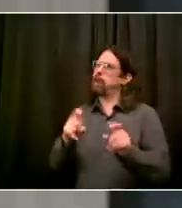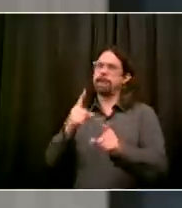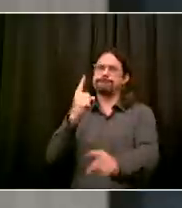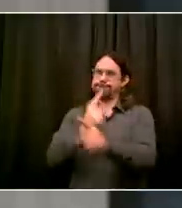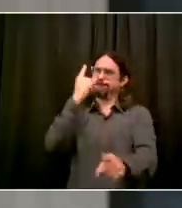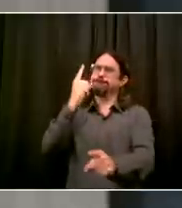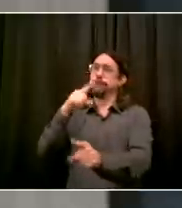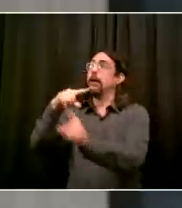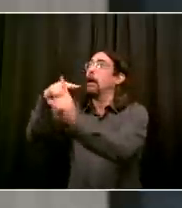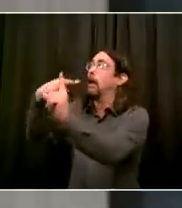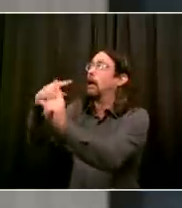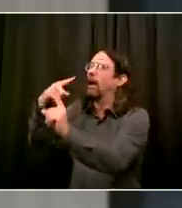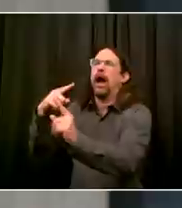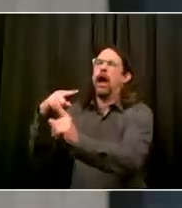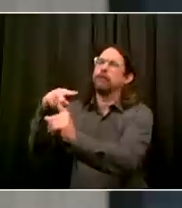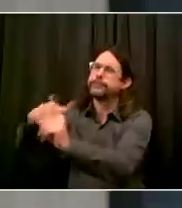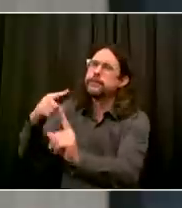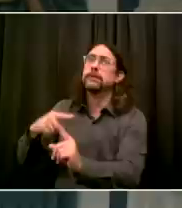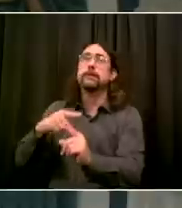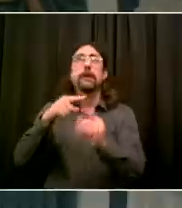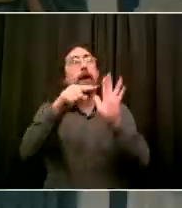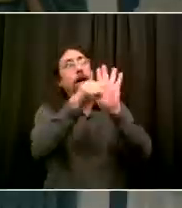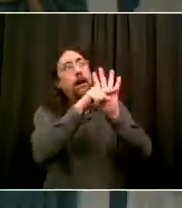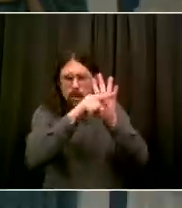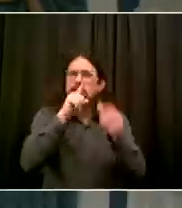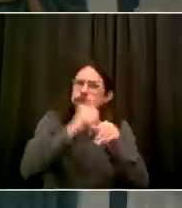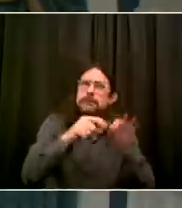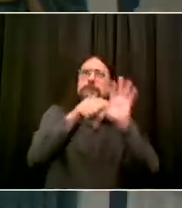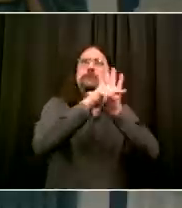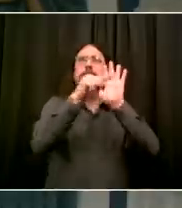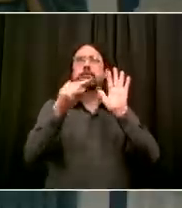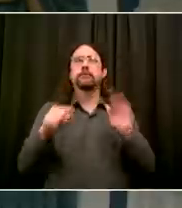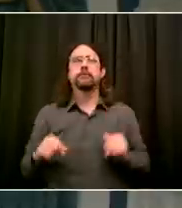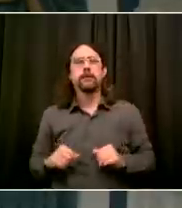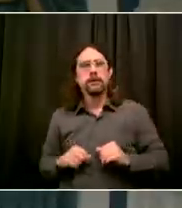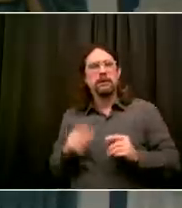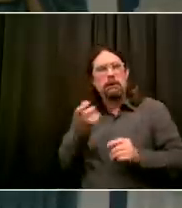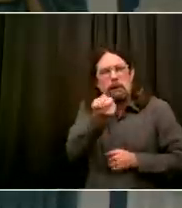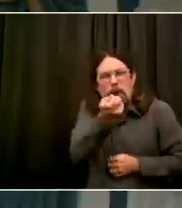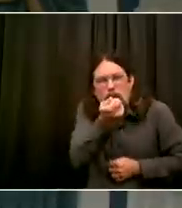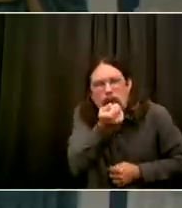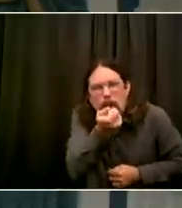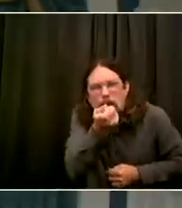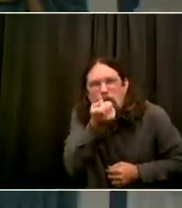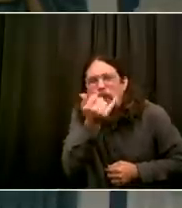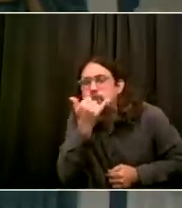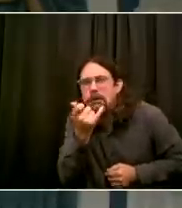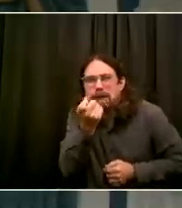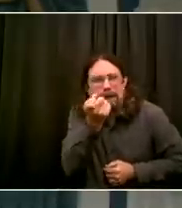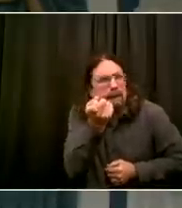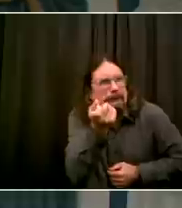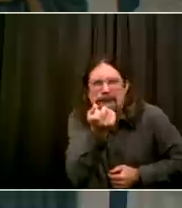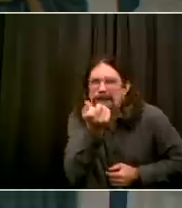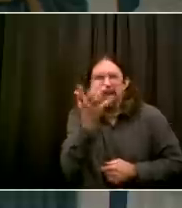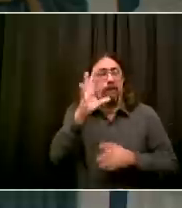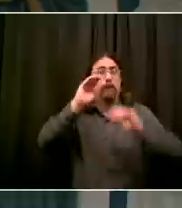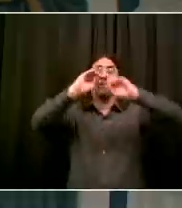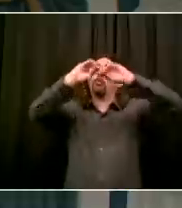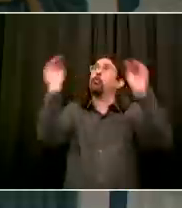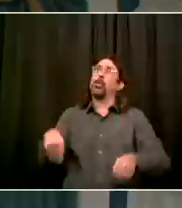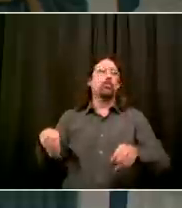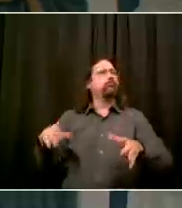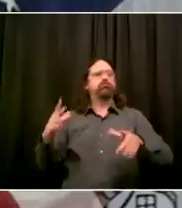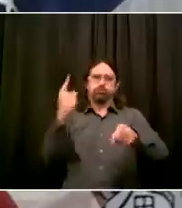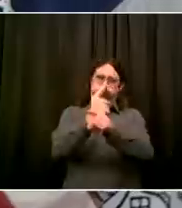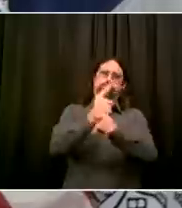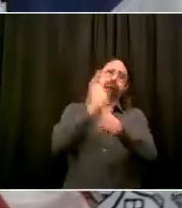result, but you got it in a modern way. Excellent. Thank you. Go ahead, Ruben. Thanks. The test was at the park there last Friday, by the way.